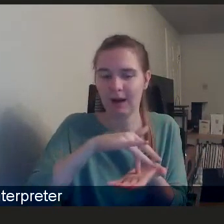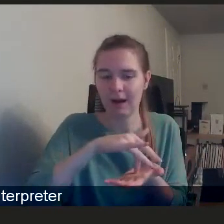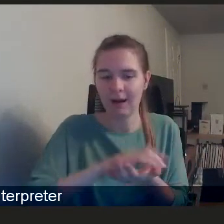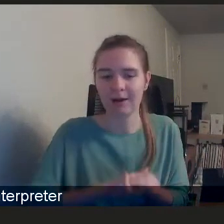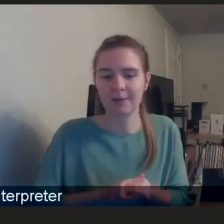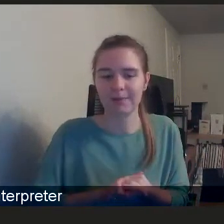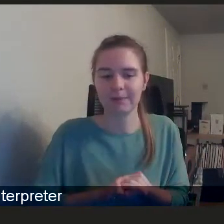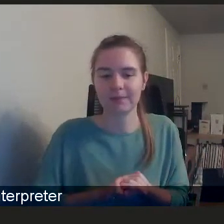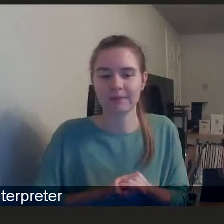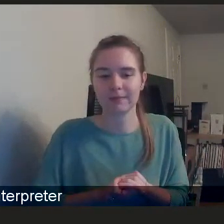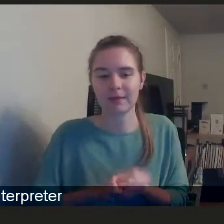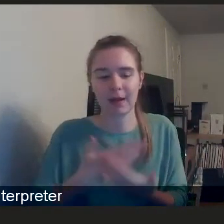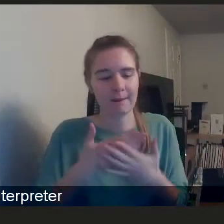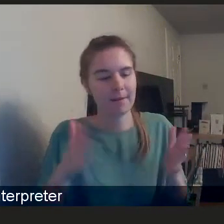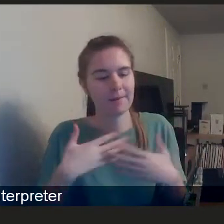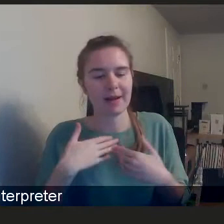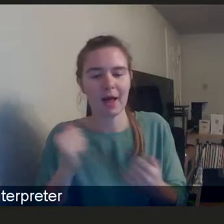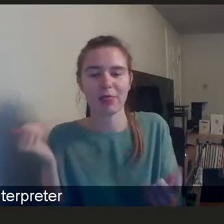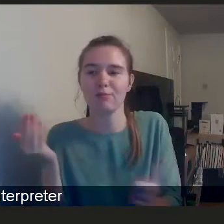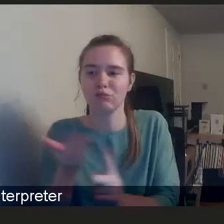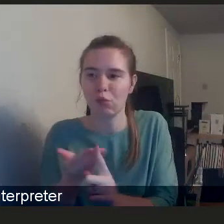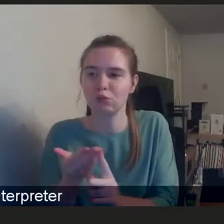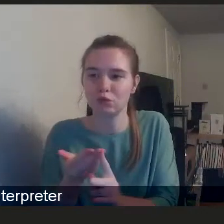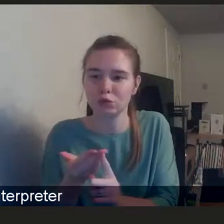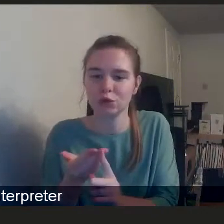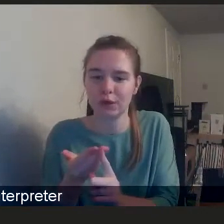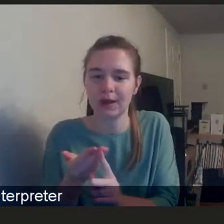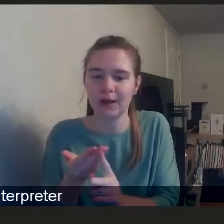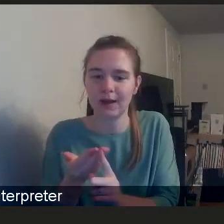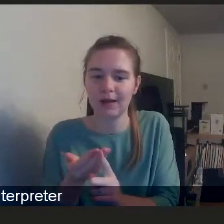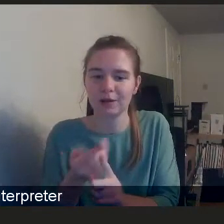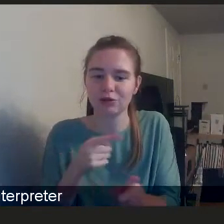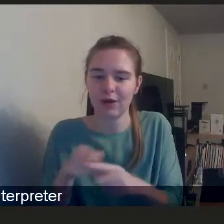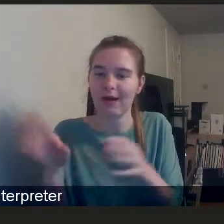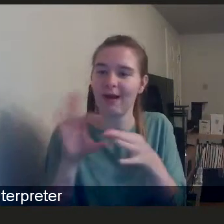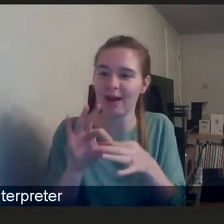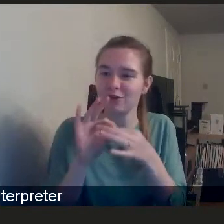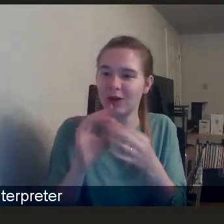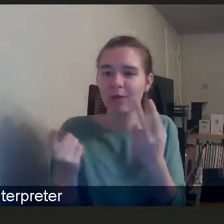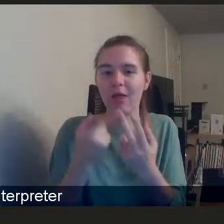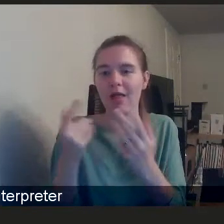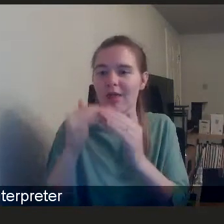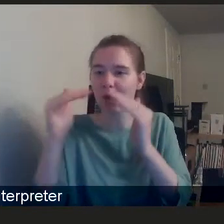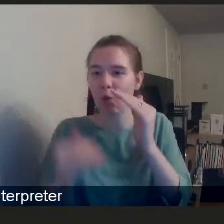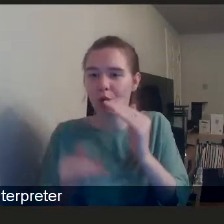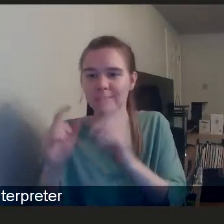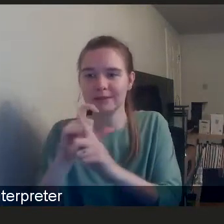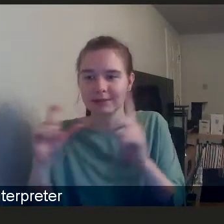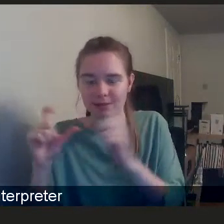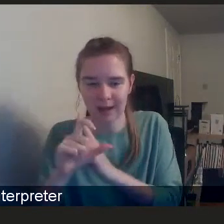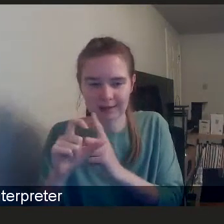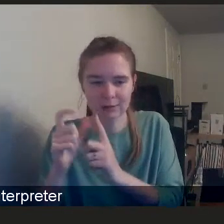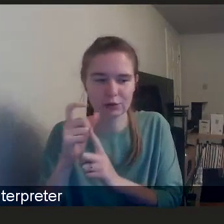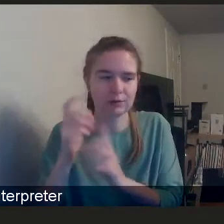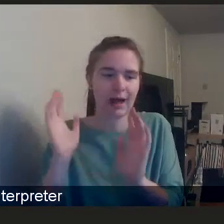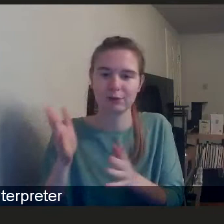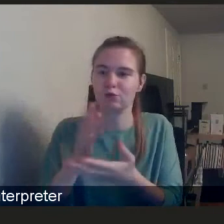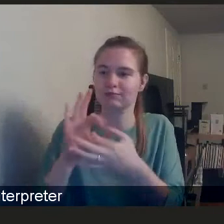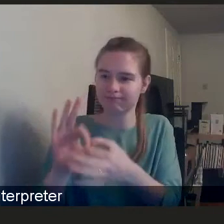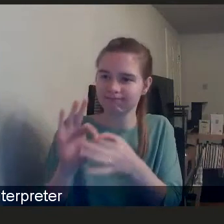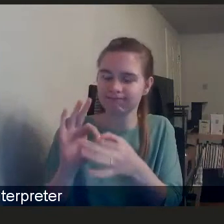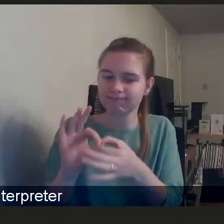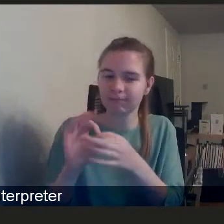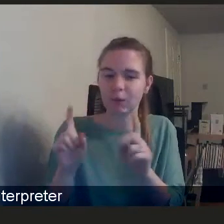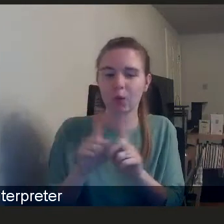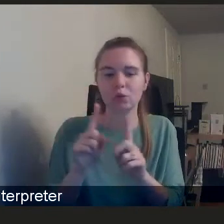If you, if you take that public health approach, um, it interacts with other inequalities in society. Um, and it puts some